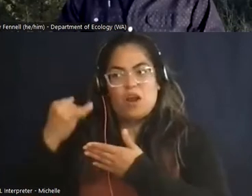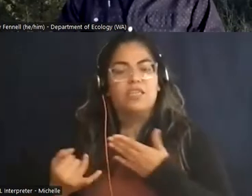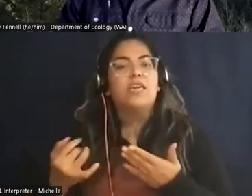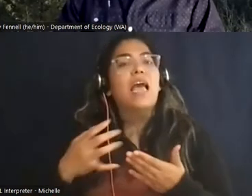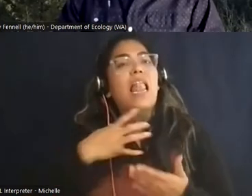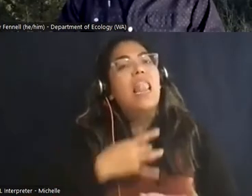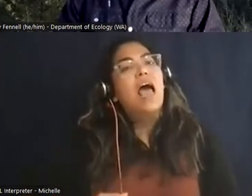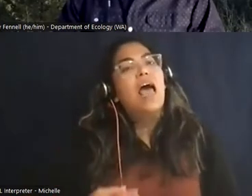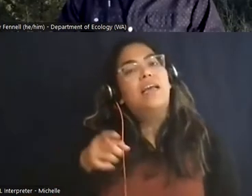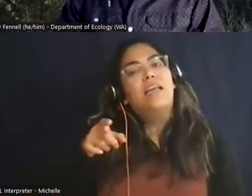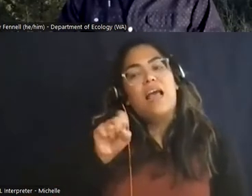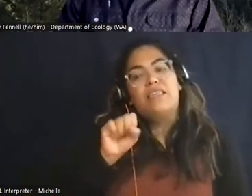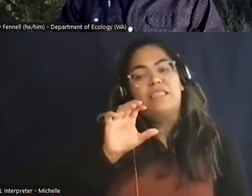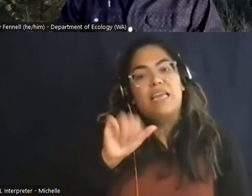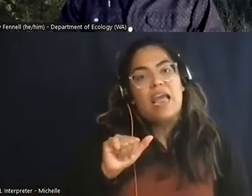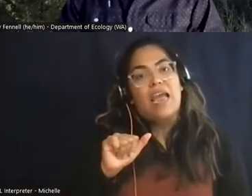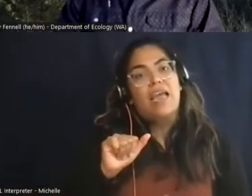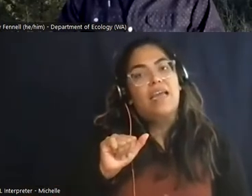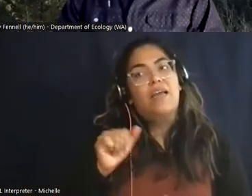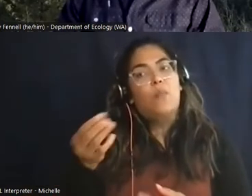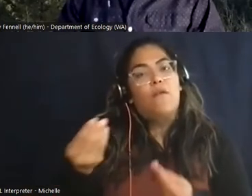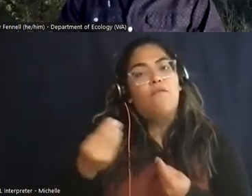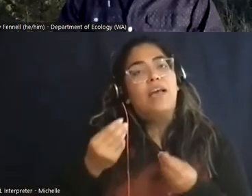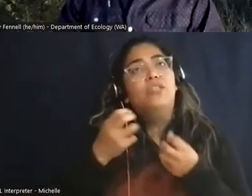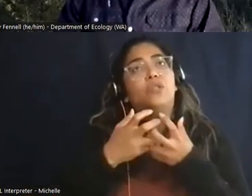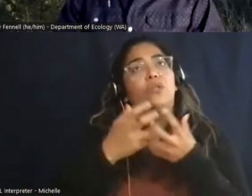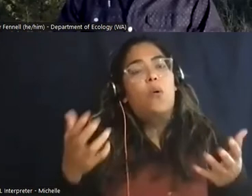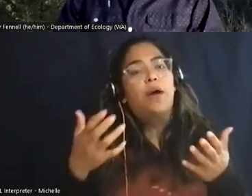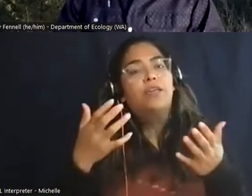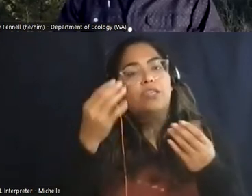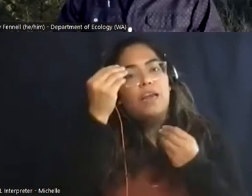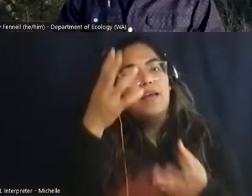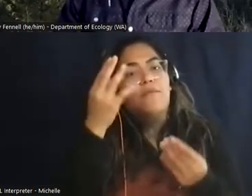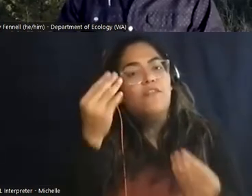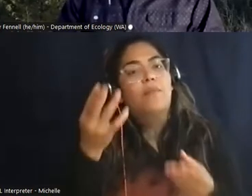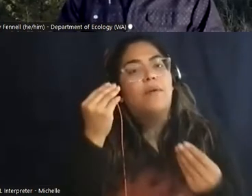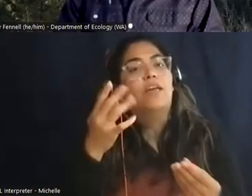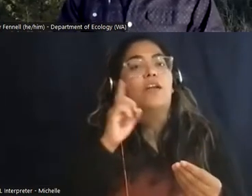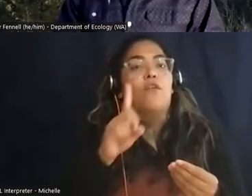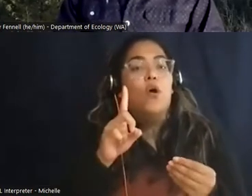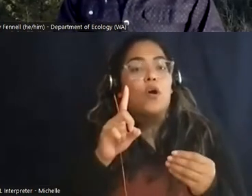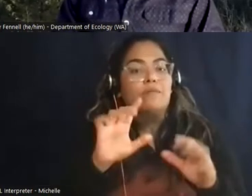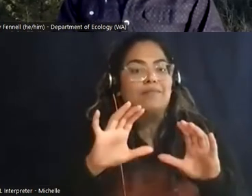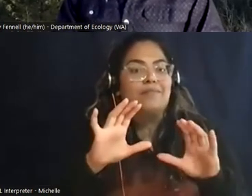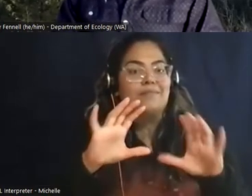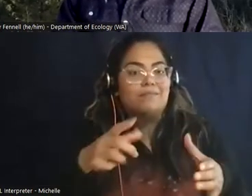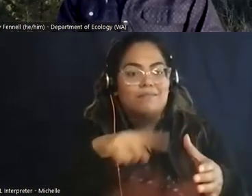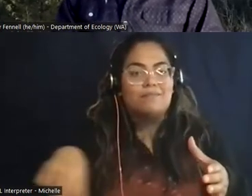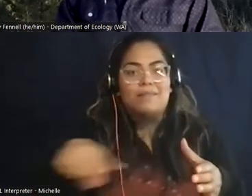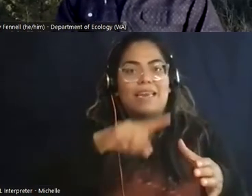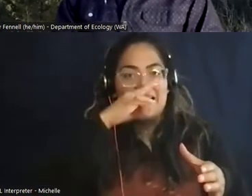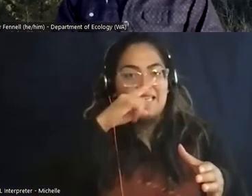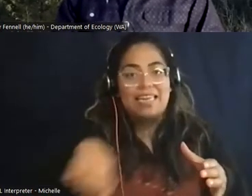sca was willing to provide so much information to um a group of kids who didn't have that